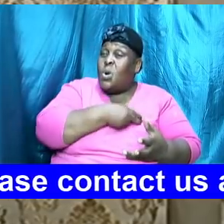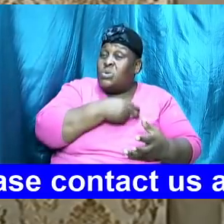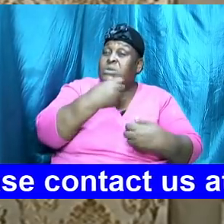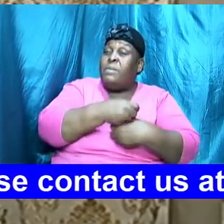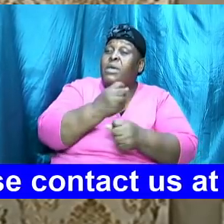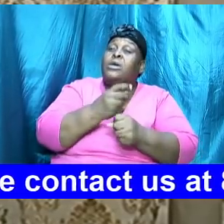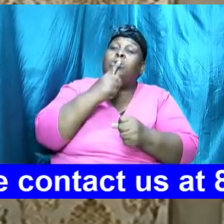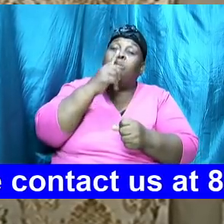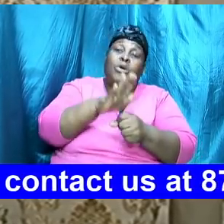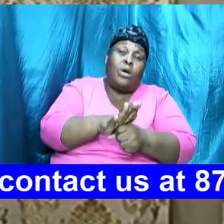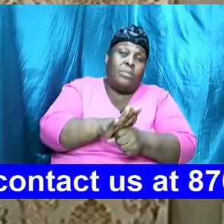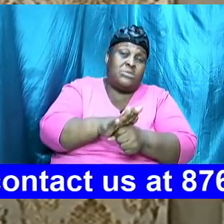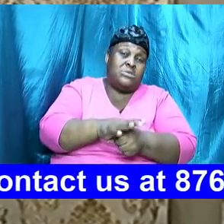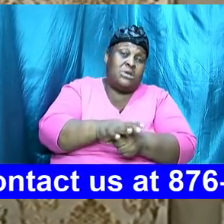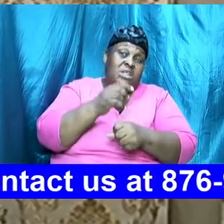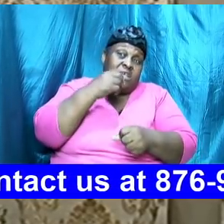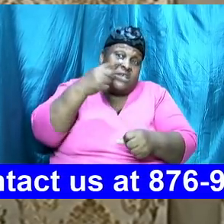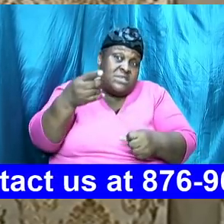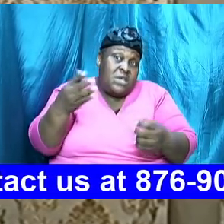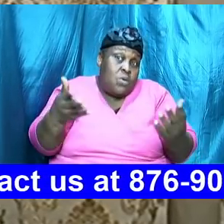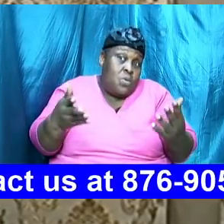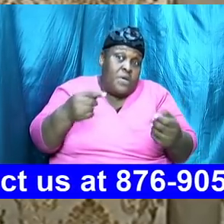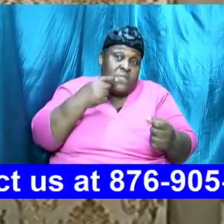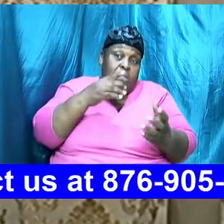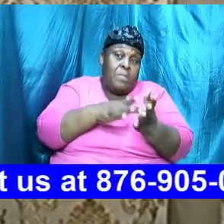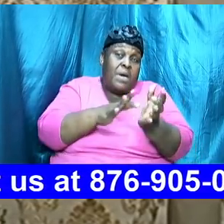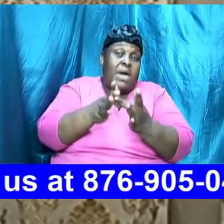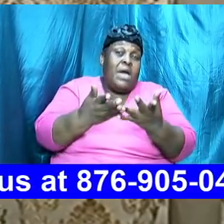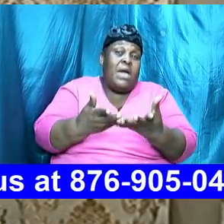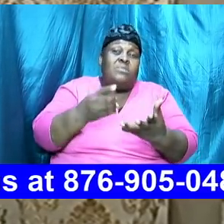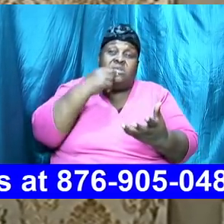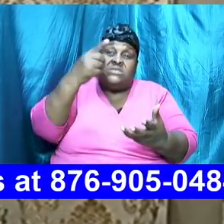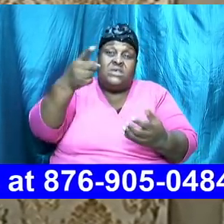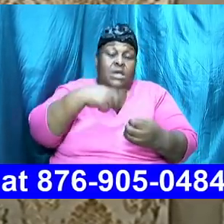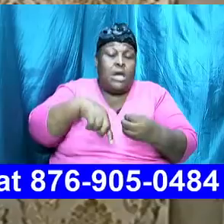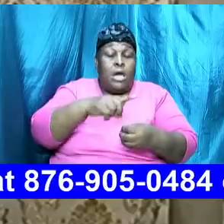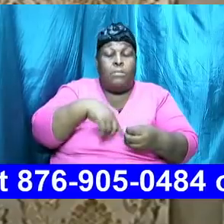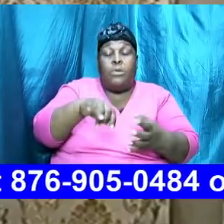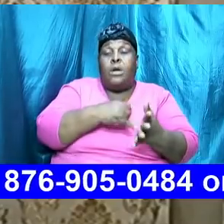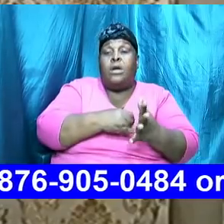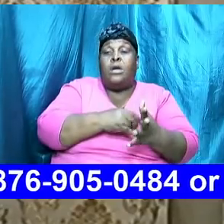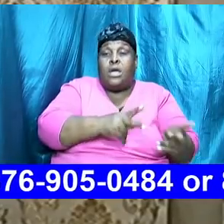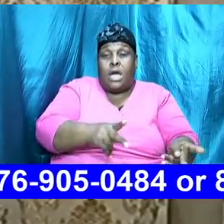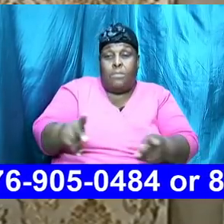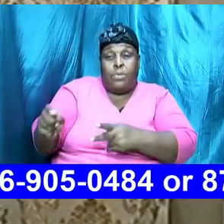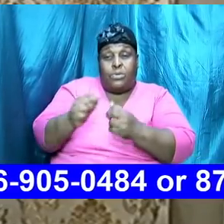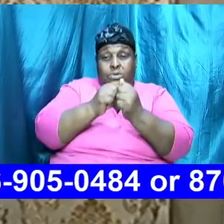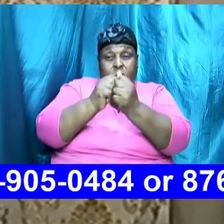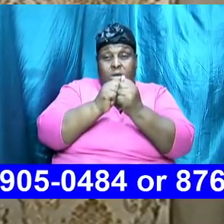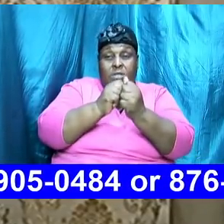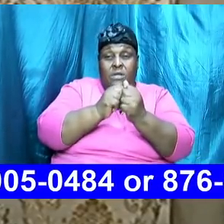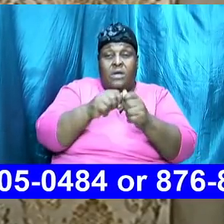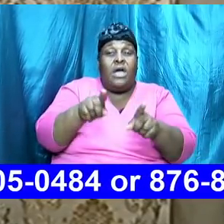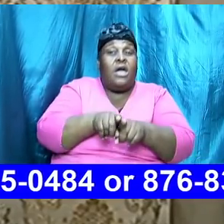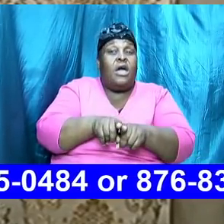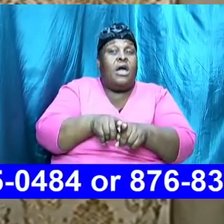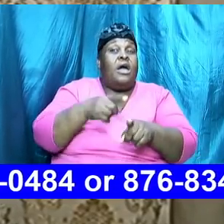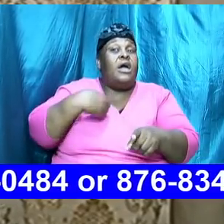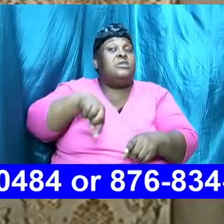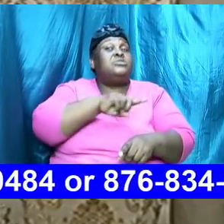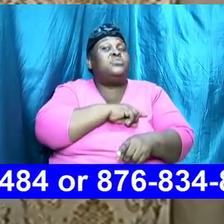see what the Bible says about that and we are going to put them together as we conclude the sections on the